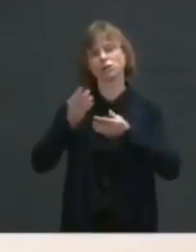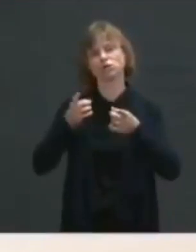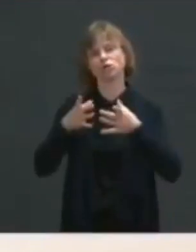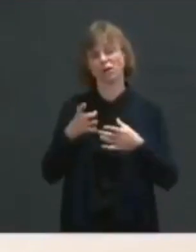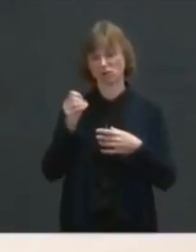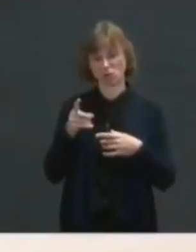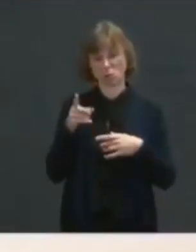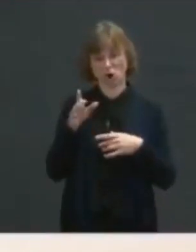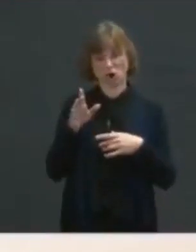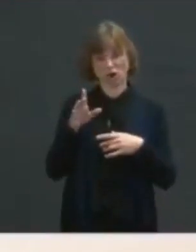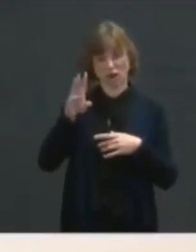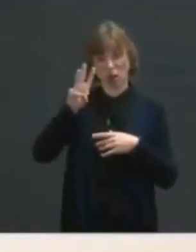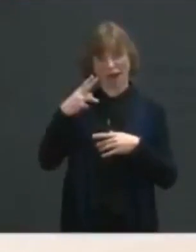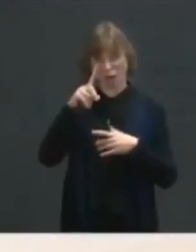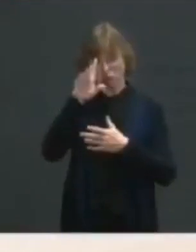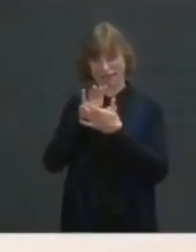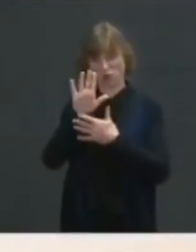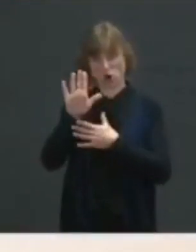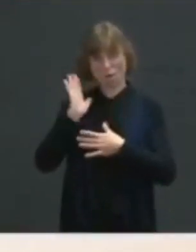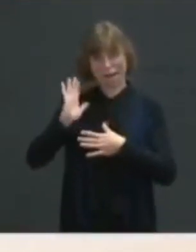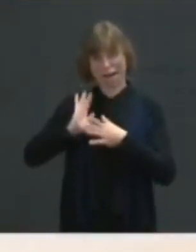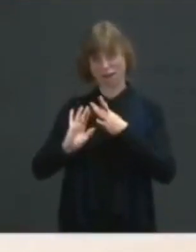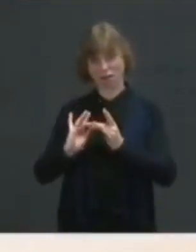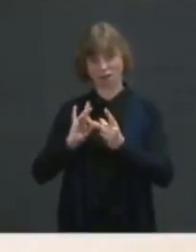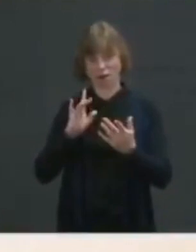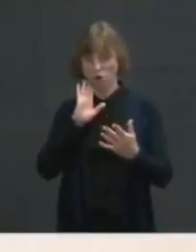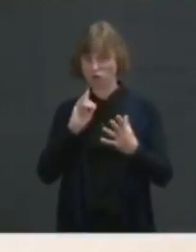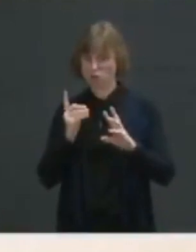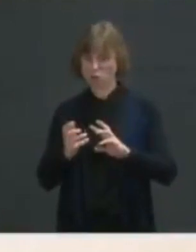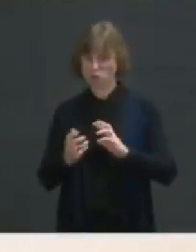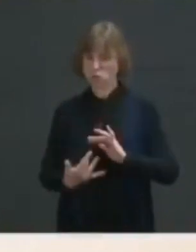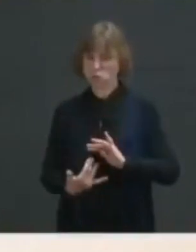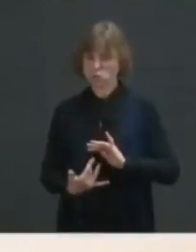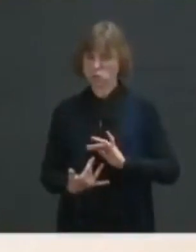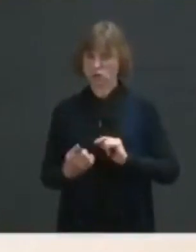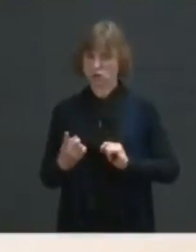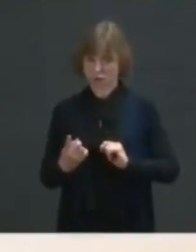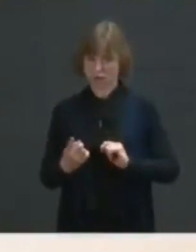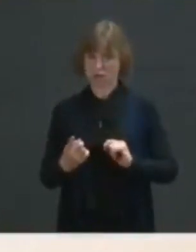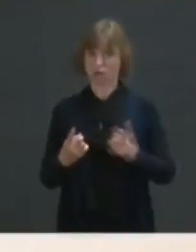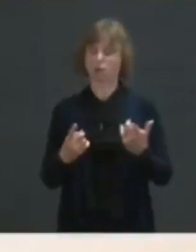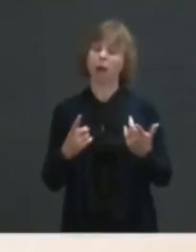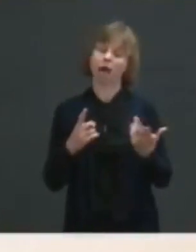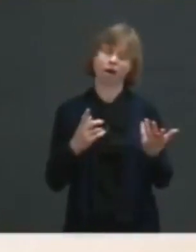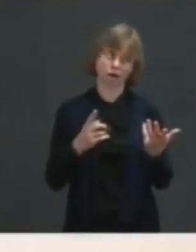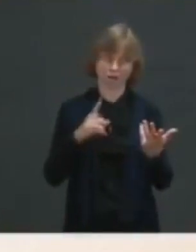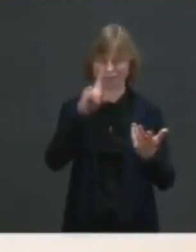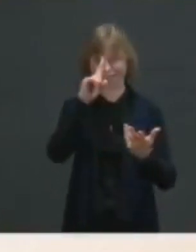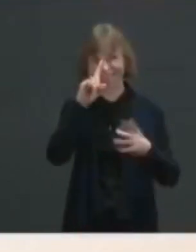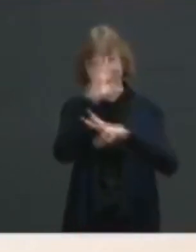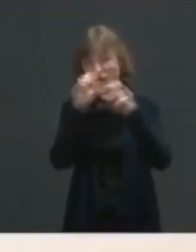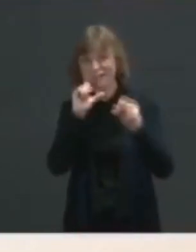past statements are inflammatory? Well, Caitlin, we would, the president would not have nominated her if he did not think she would be